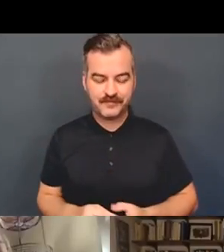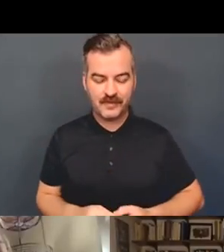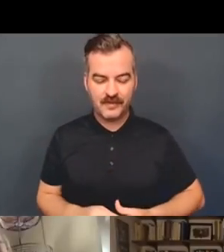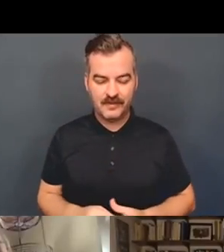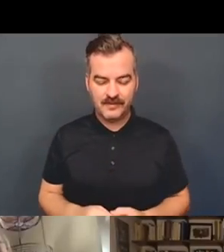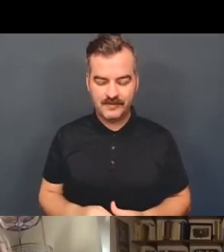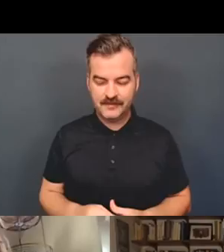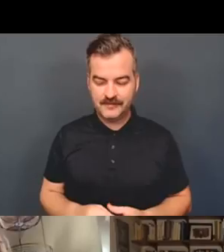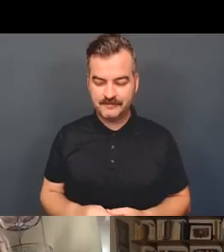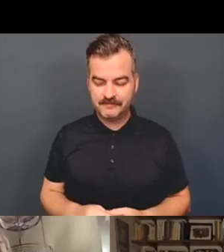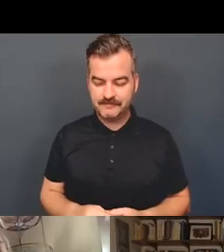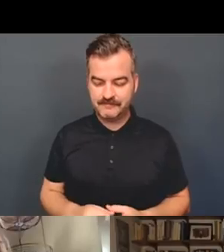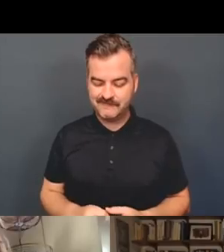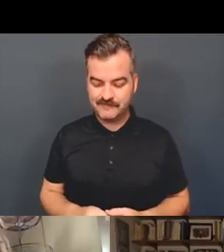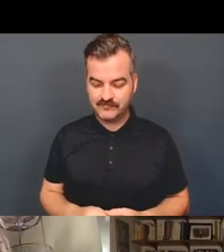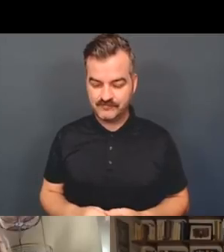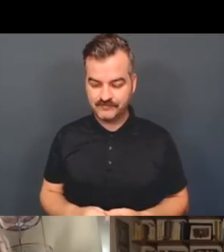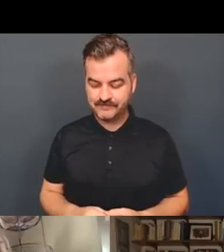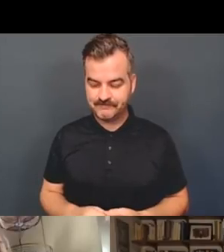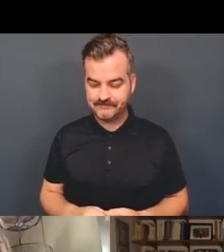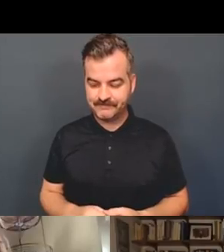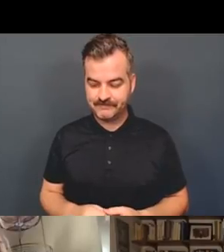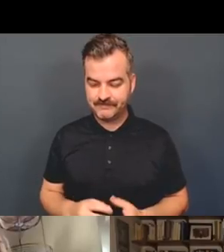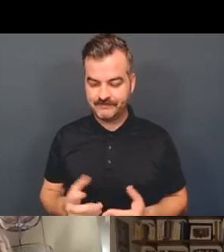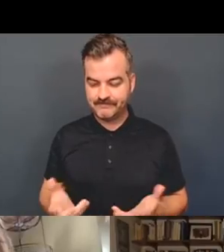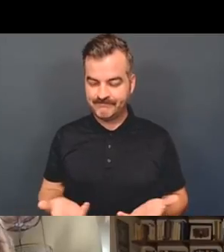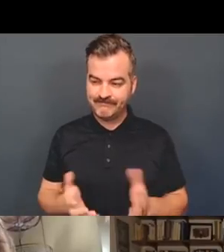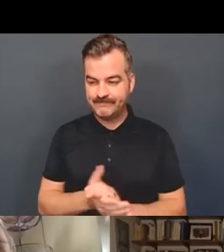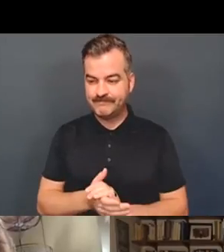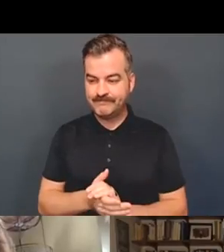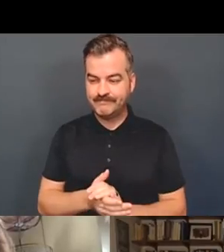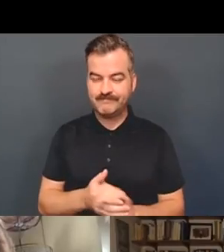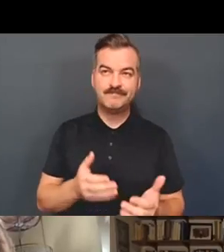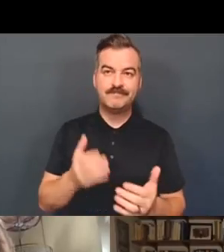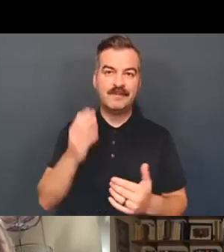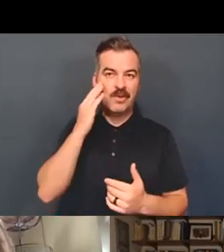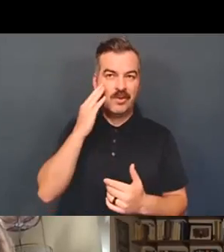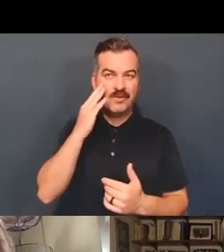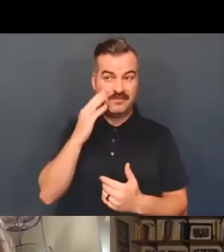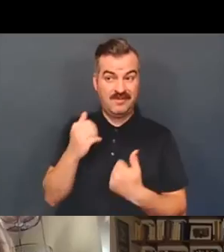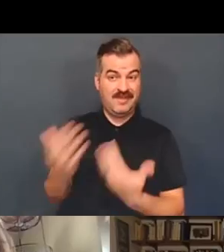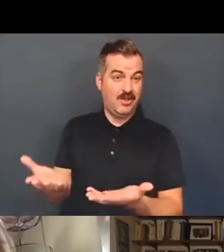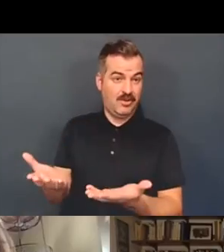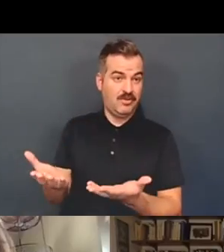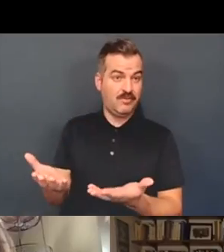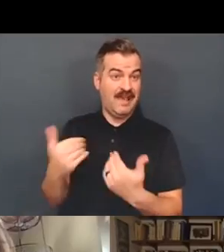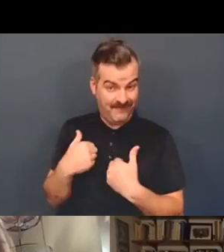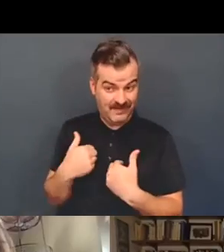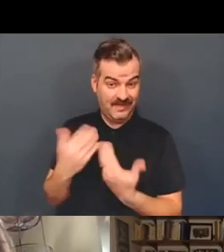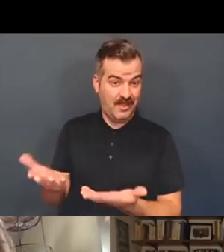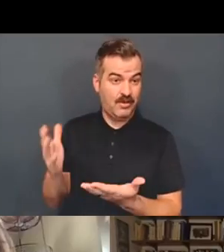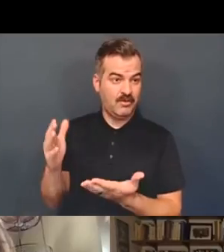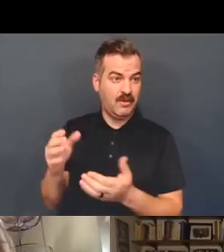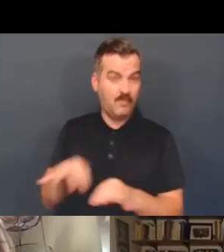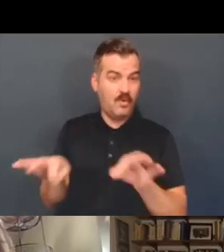first is the impact of knowing that they exist and naming them, because I